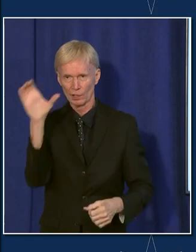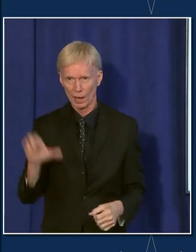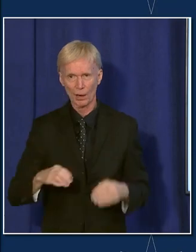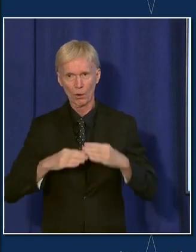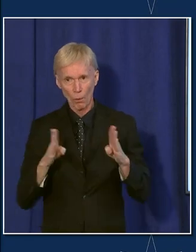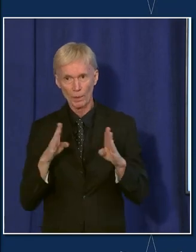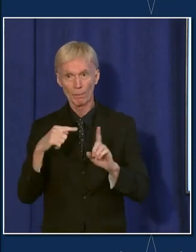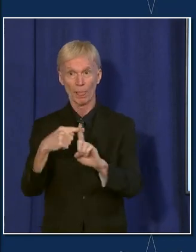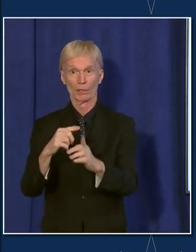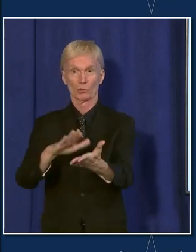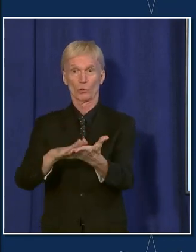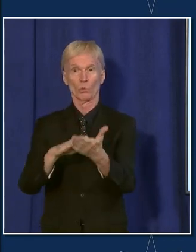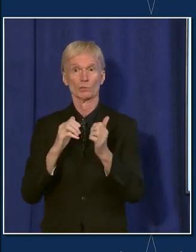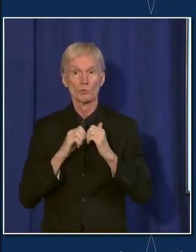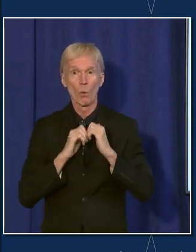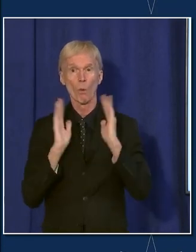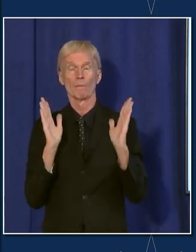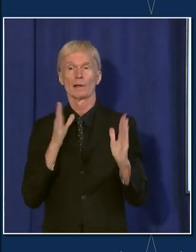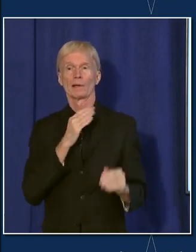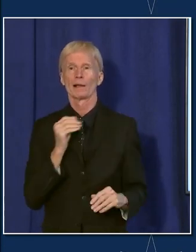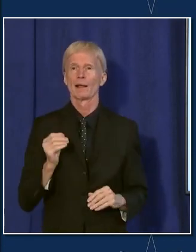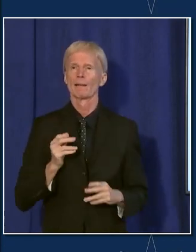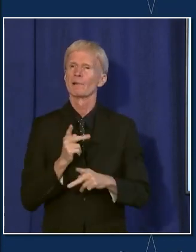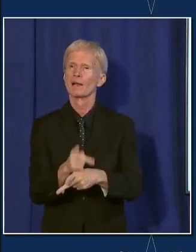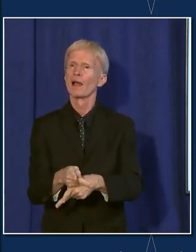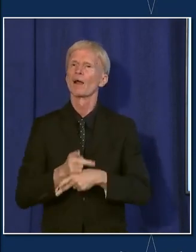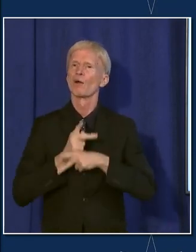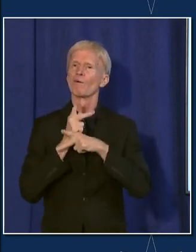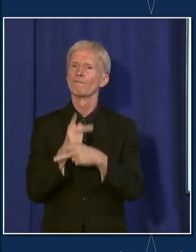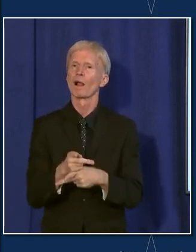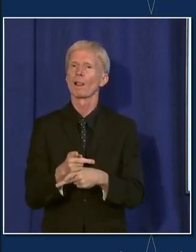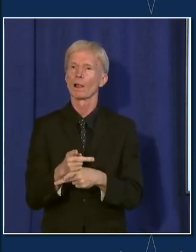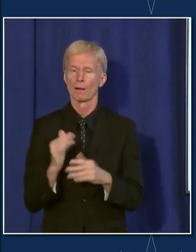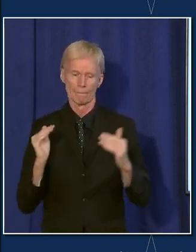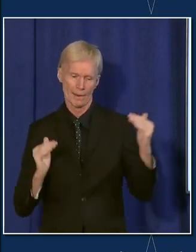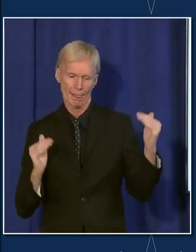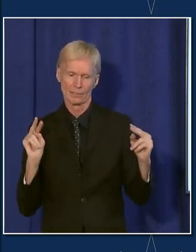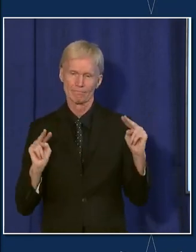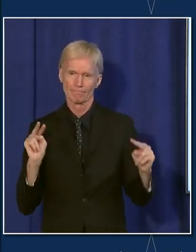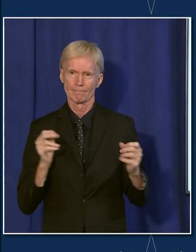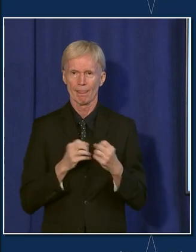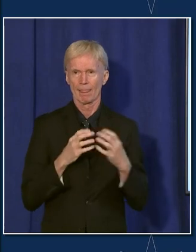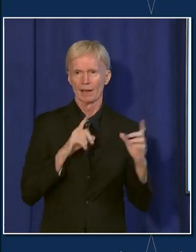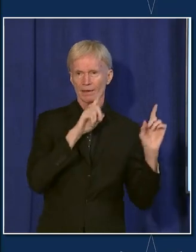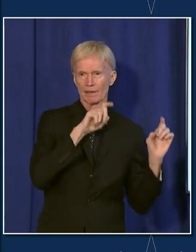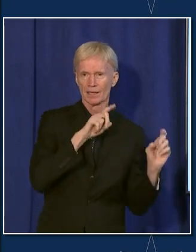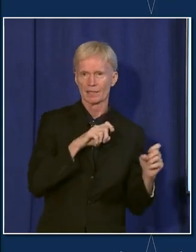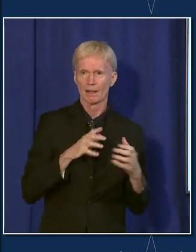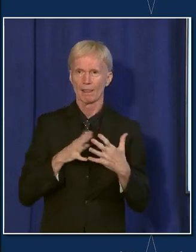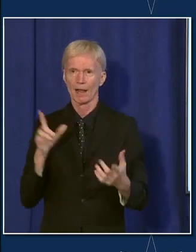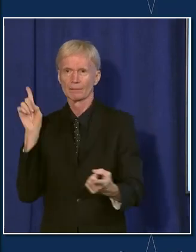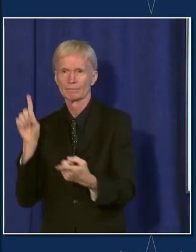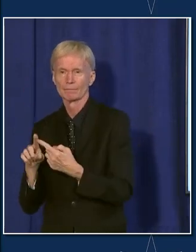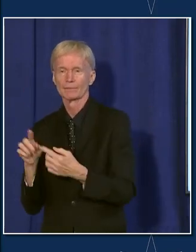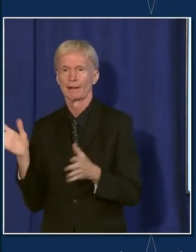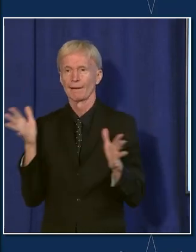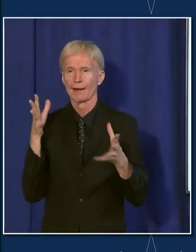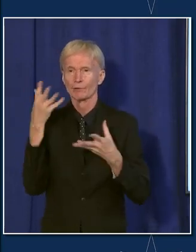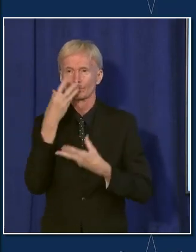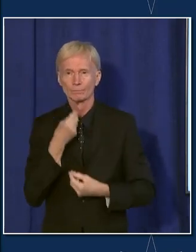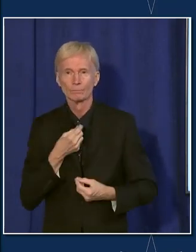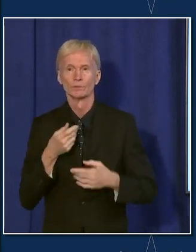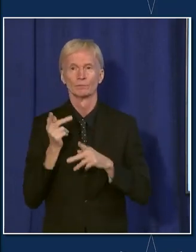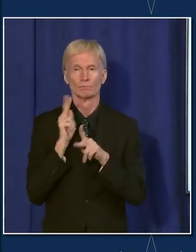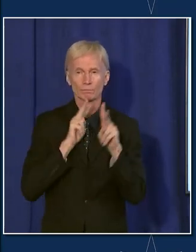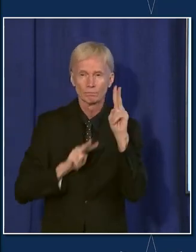schools open, but also be careful. And we'll be balancing those and having lots of testing and lots of mitigation, all the ventilation, all these things in place.